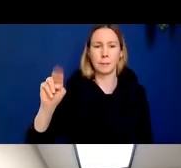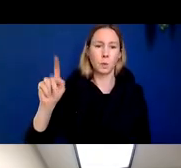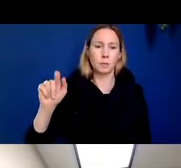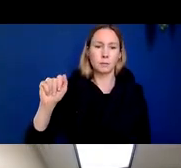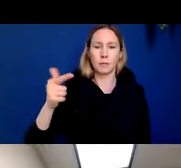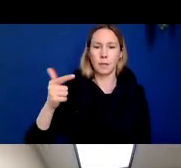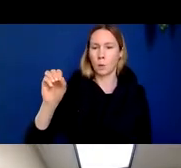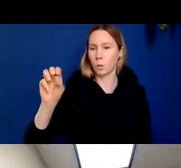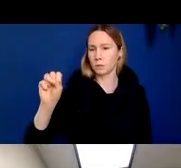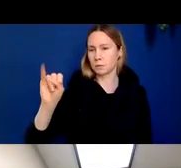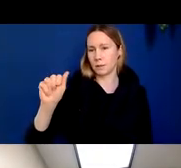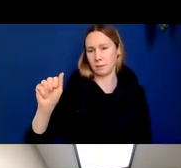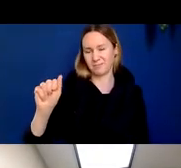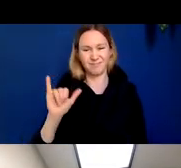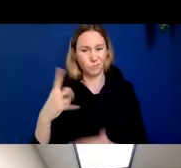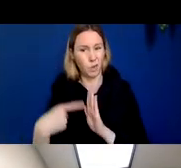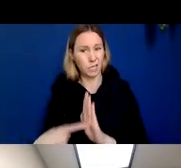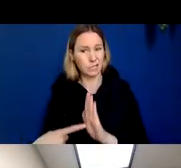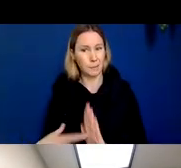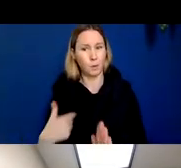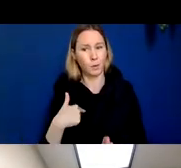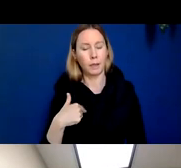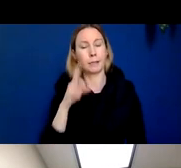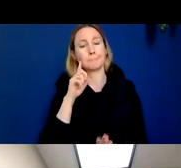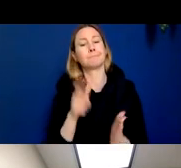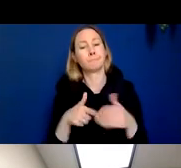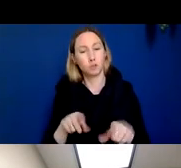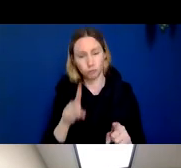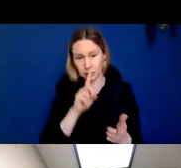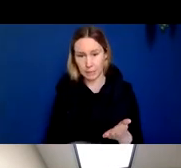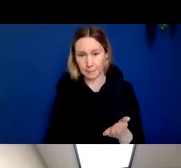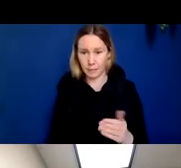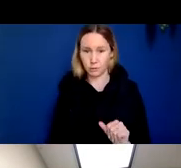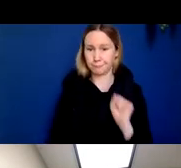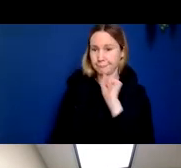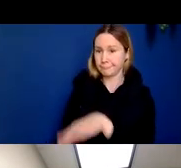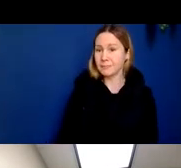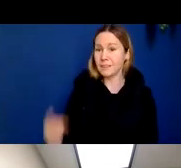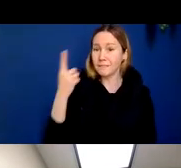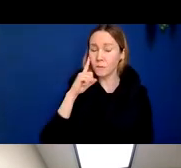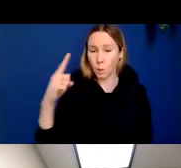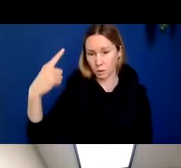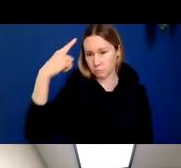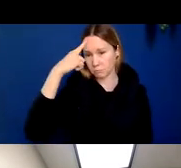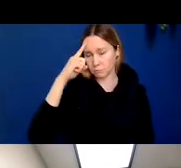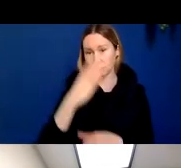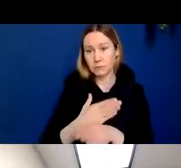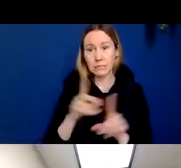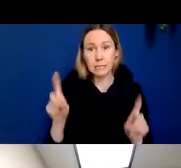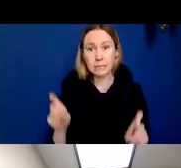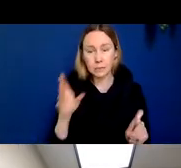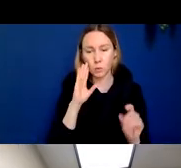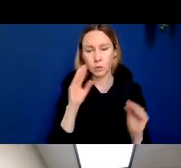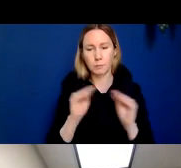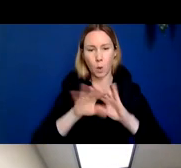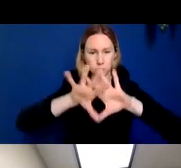So that would be an example of a sign that I can pick up on my examination. I send this patient for neuropsychological testing, which gives me more complete